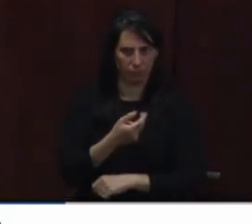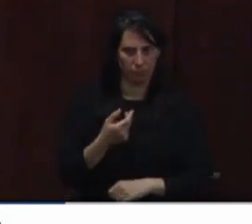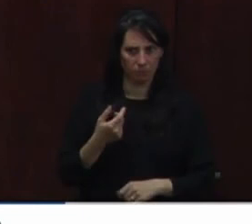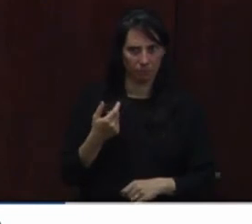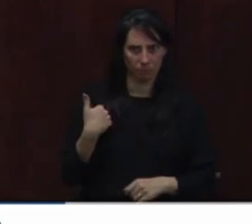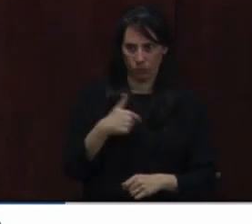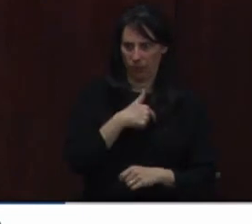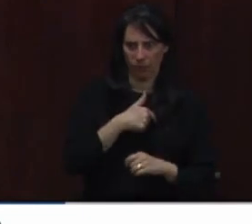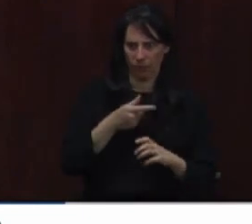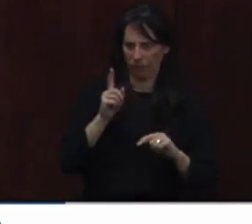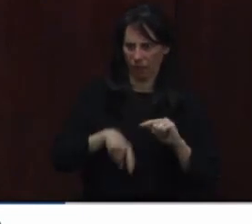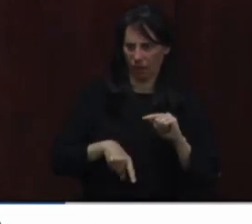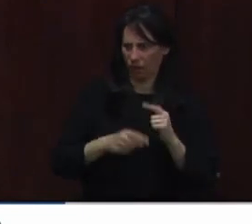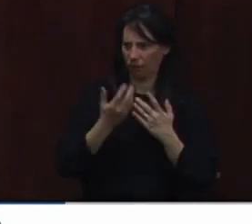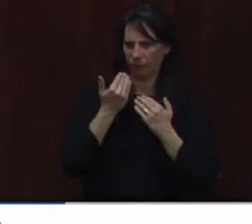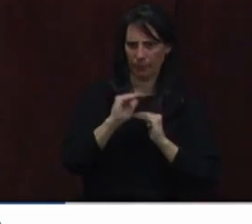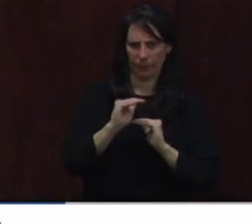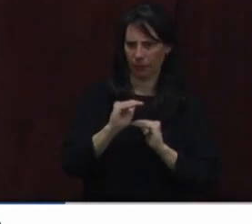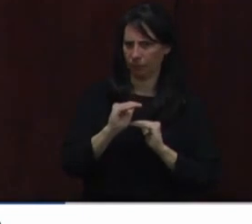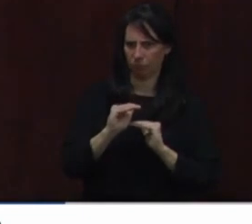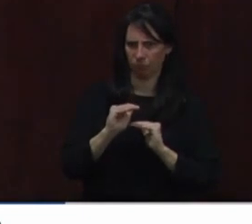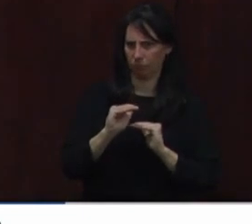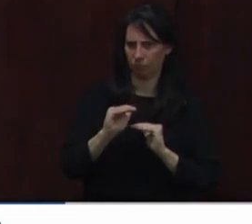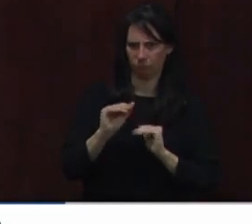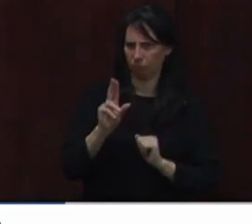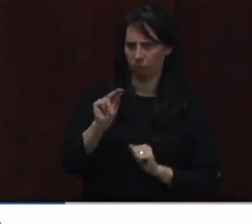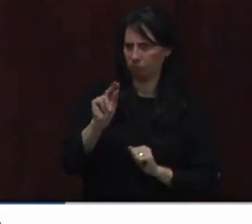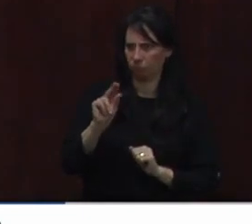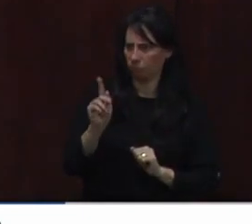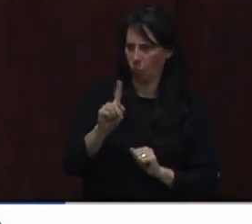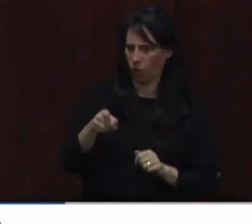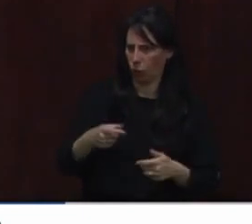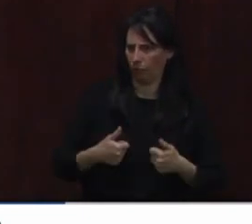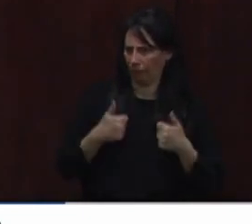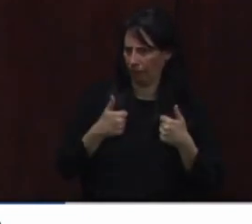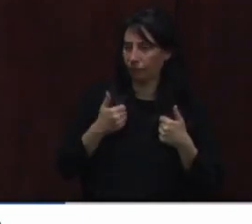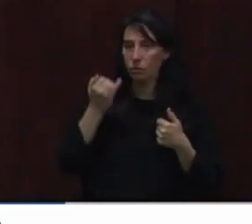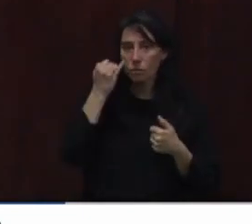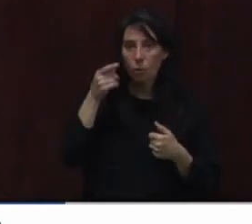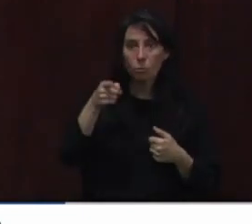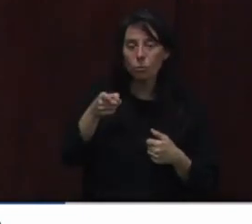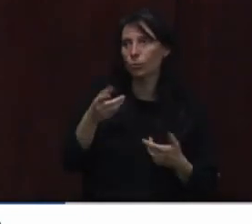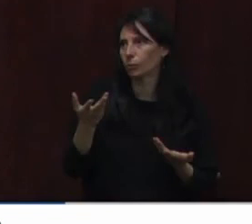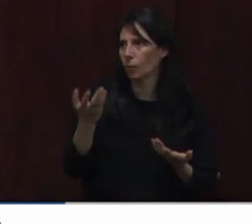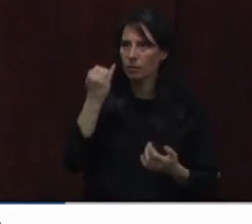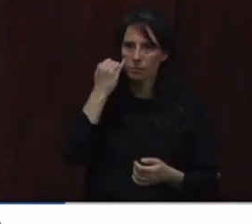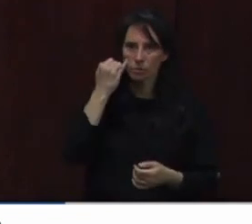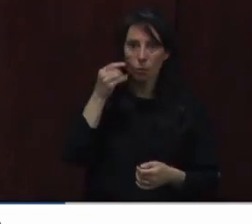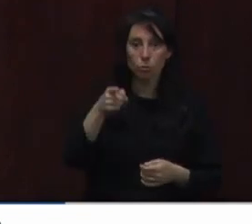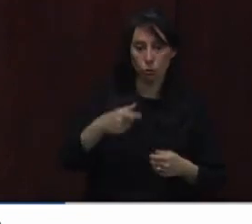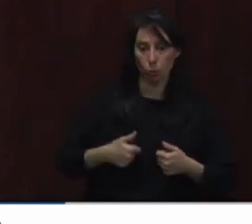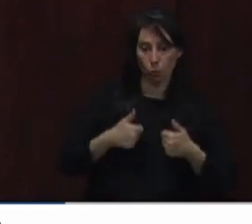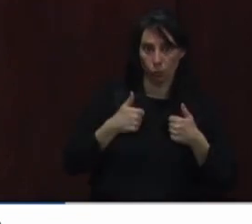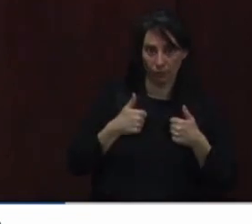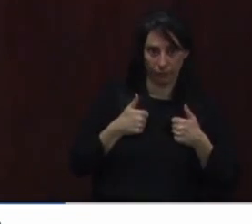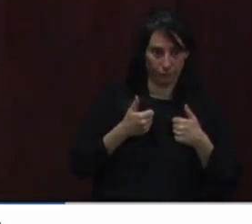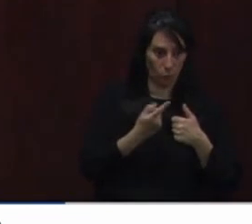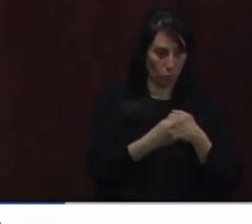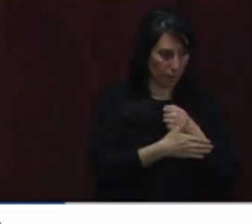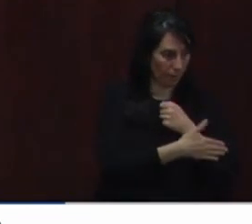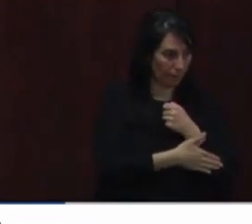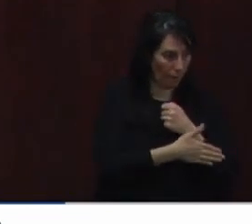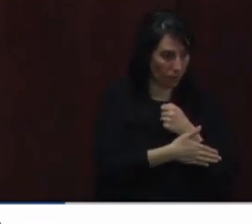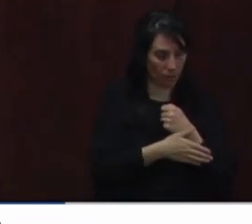we cannot limit by jurisdiction. So if you live and work, like if you live in one county but work in another,